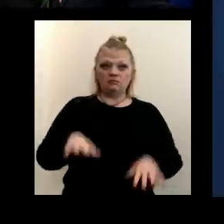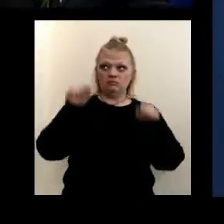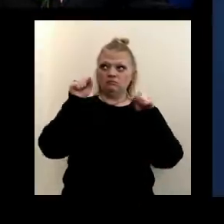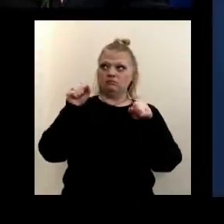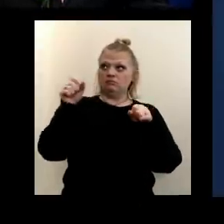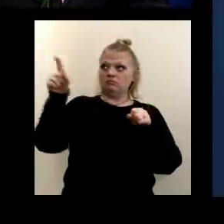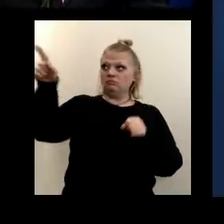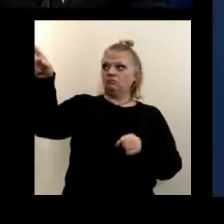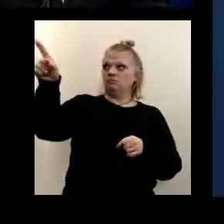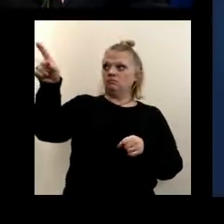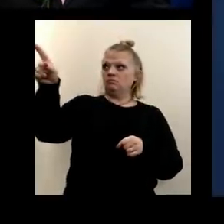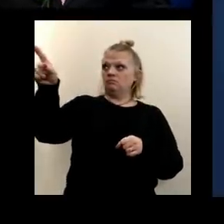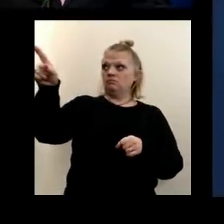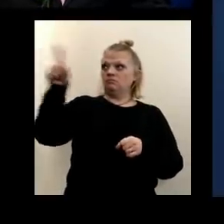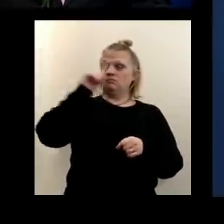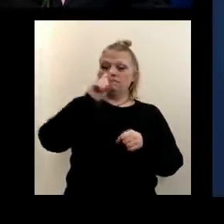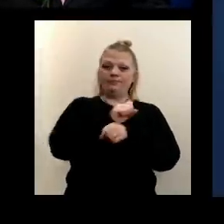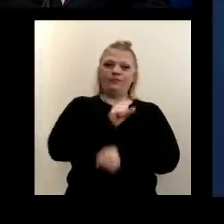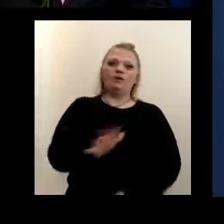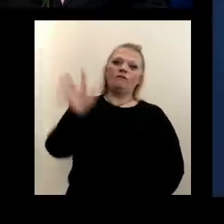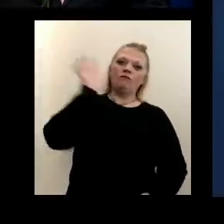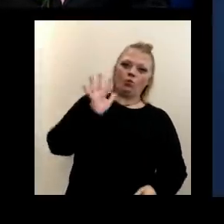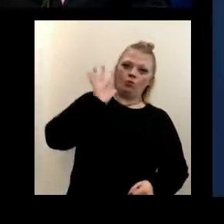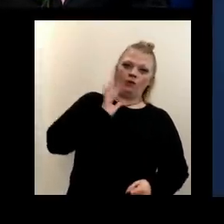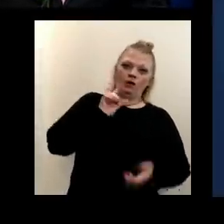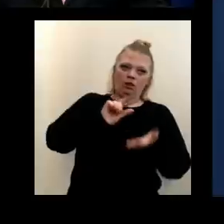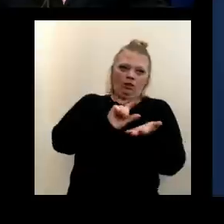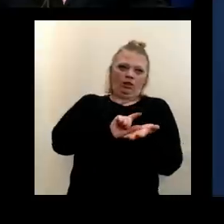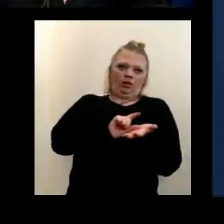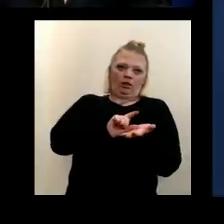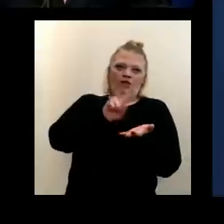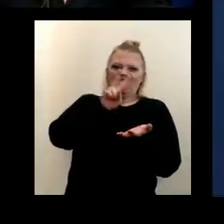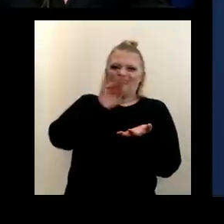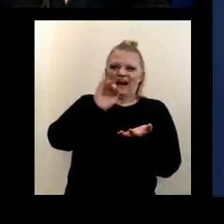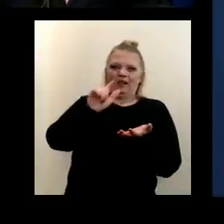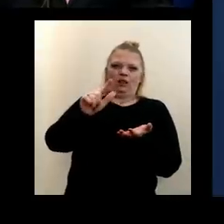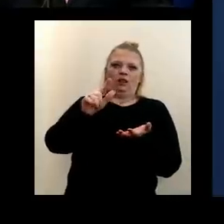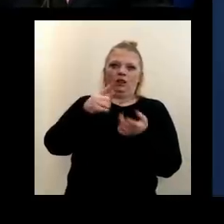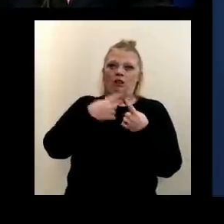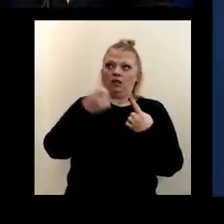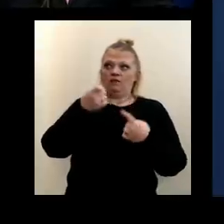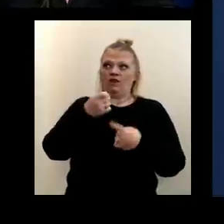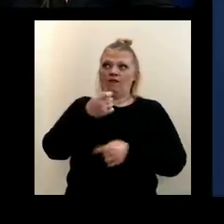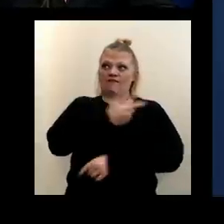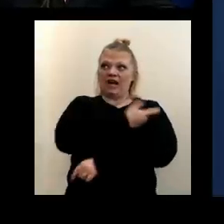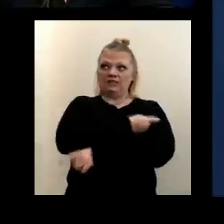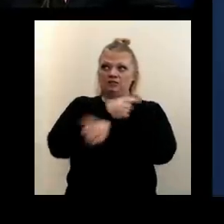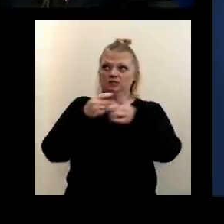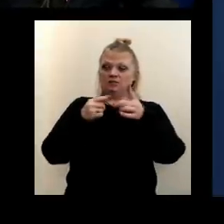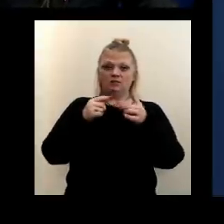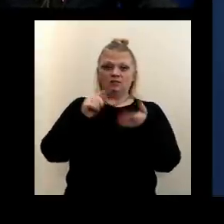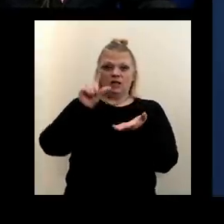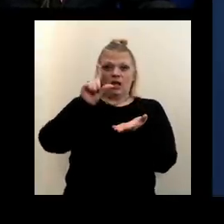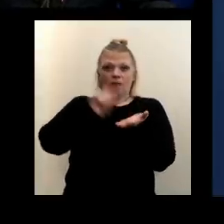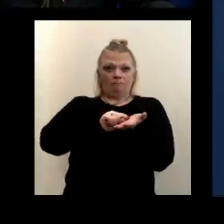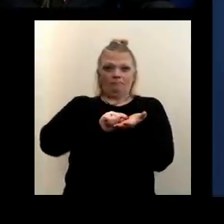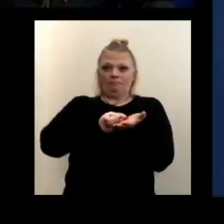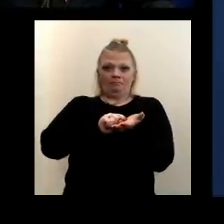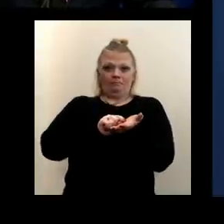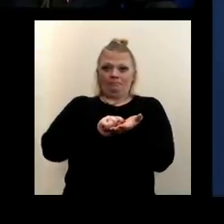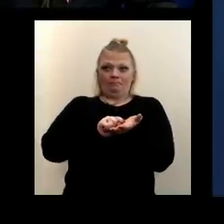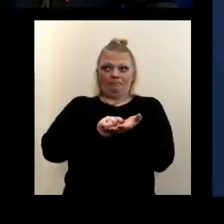And this is an actual former vial of vaccine, the Moderna vaccine. It has been completely drained of vaccine,